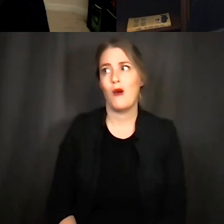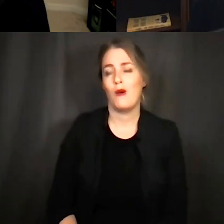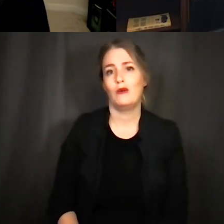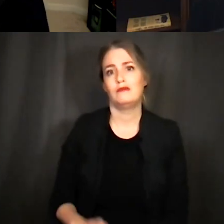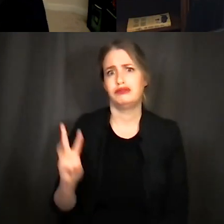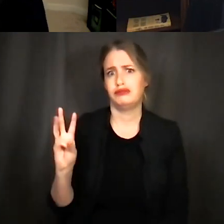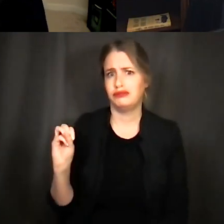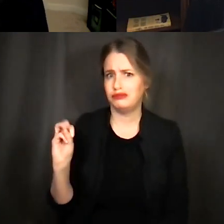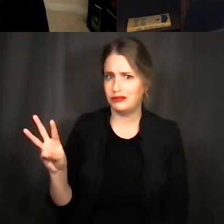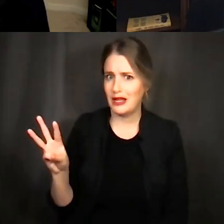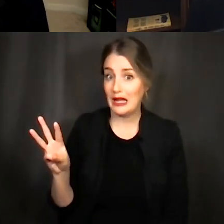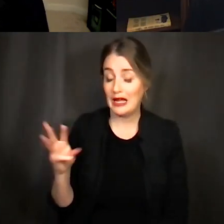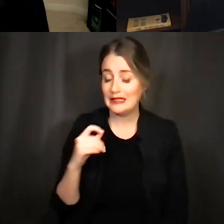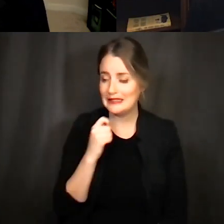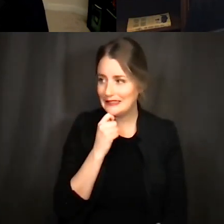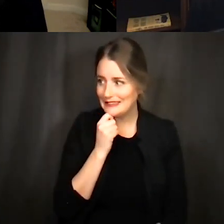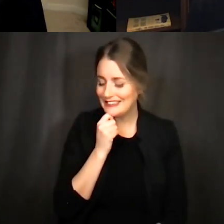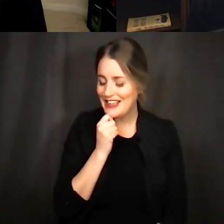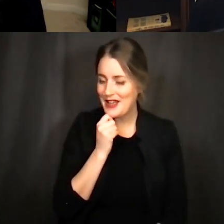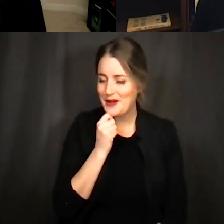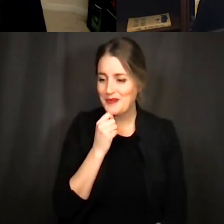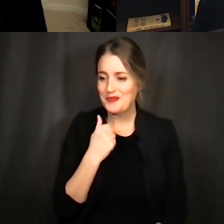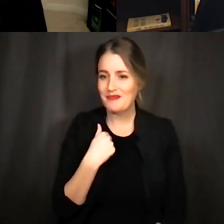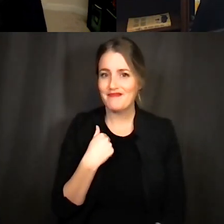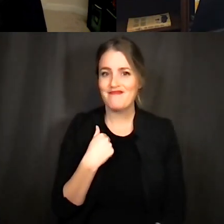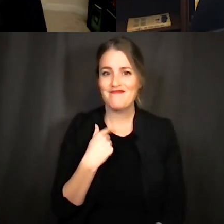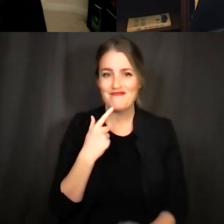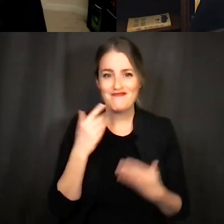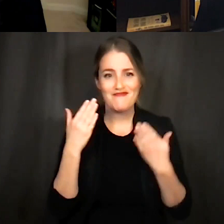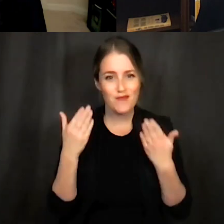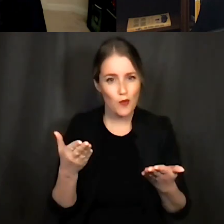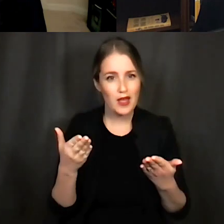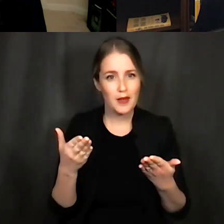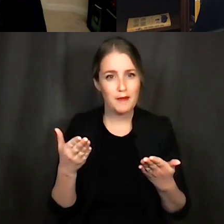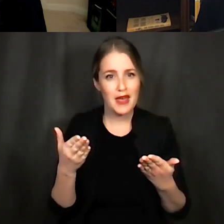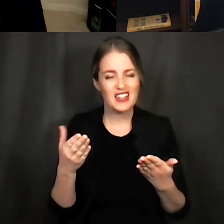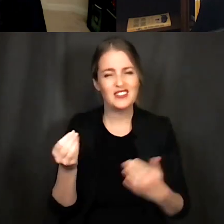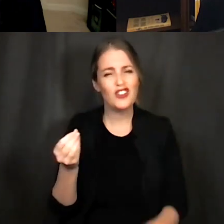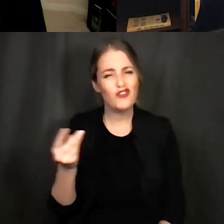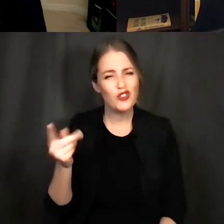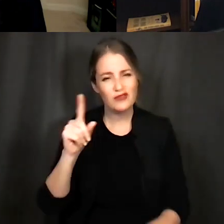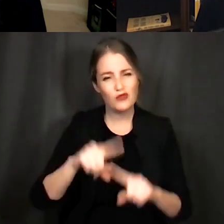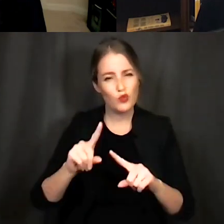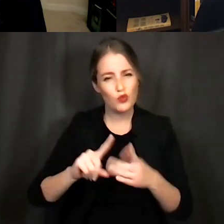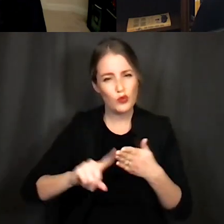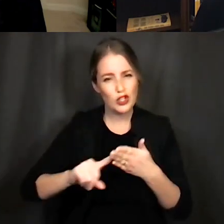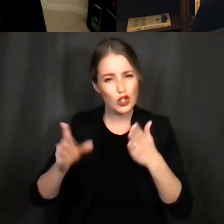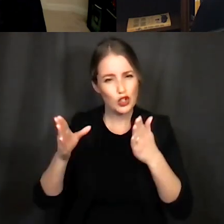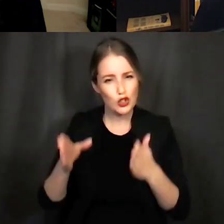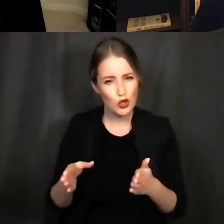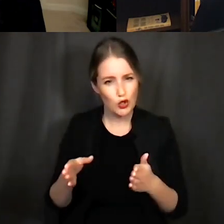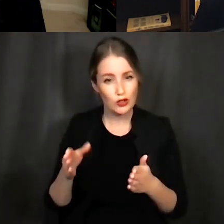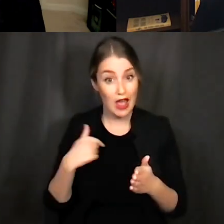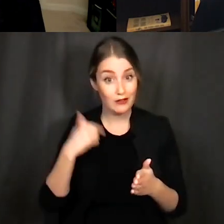I I would recommend you look into there's a few researchers who I know are doing